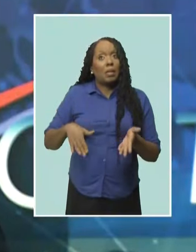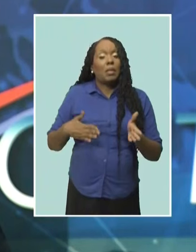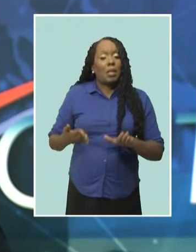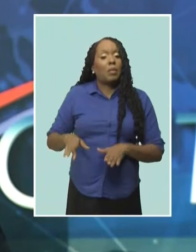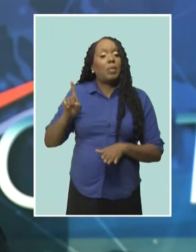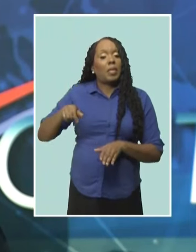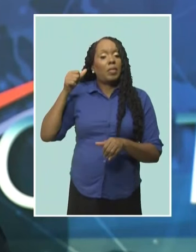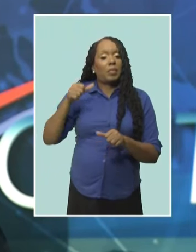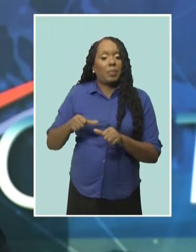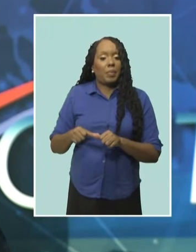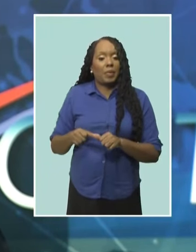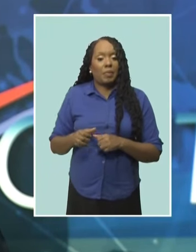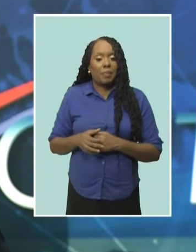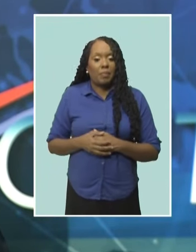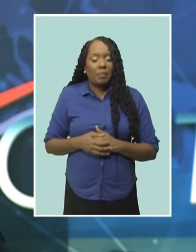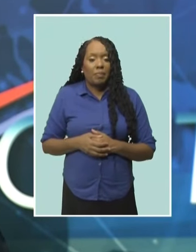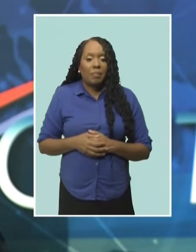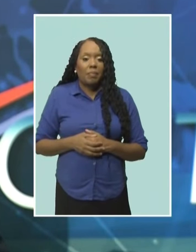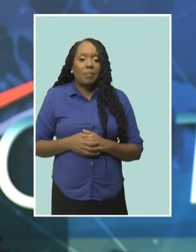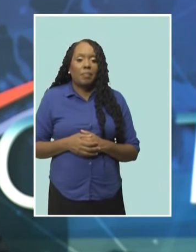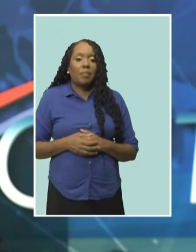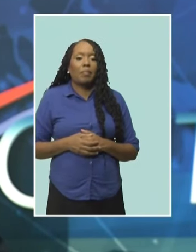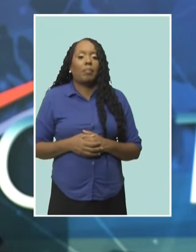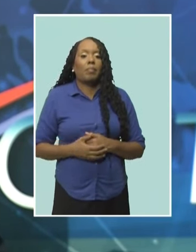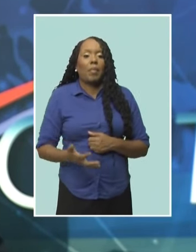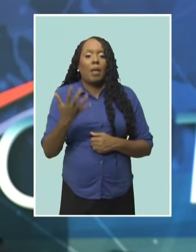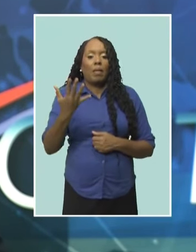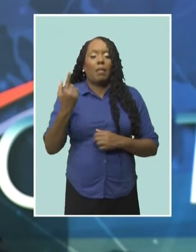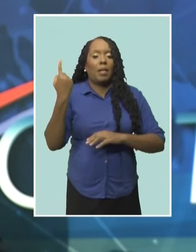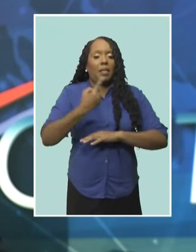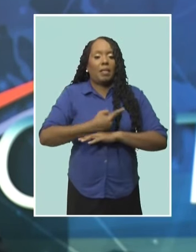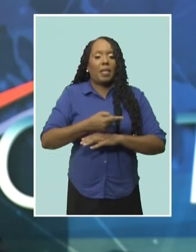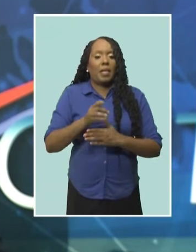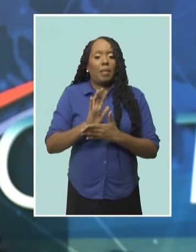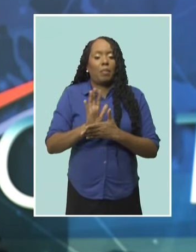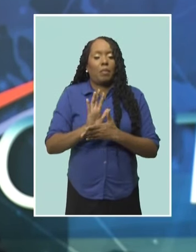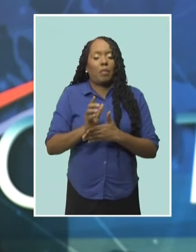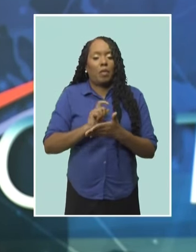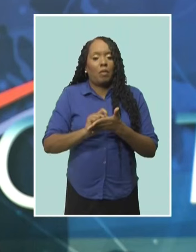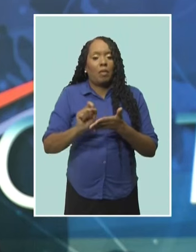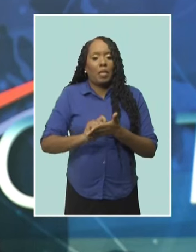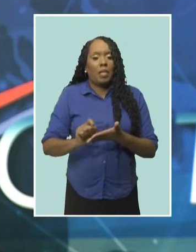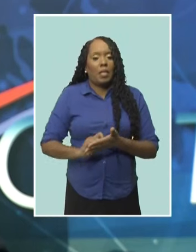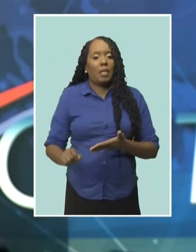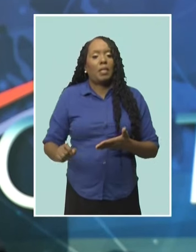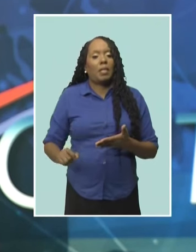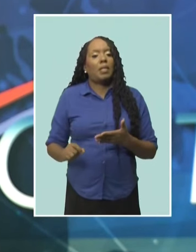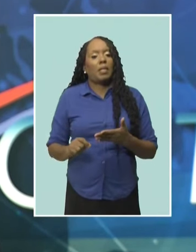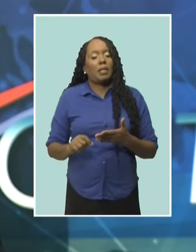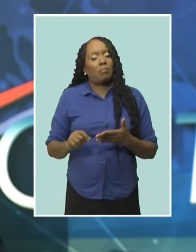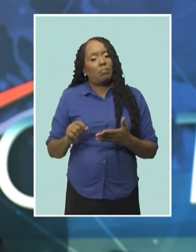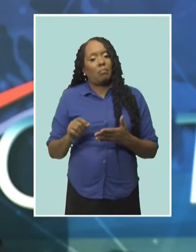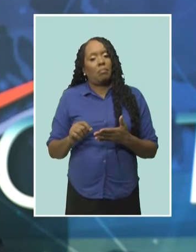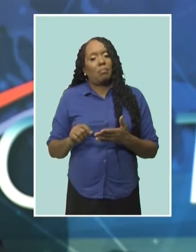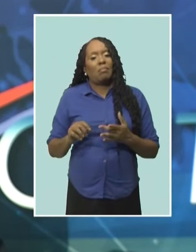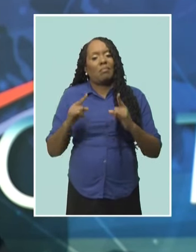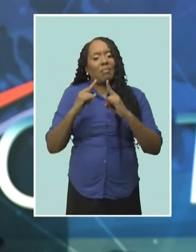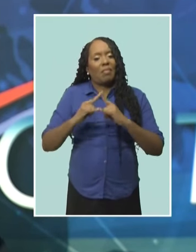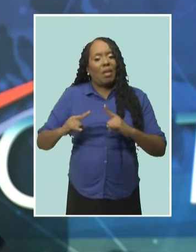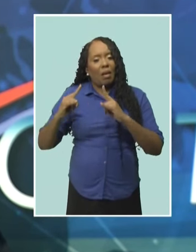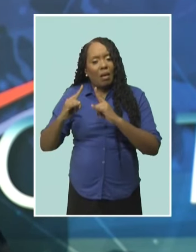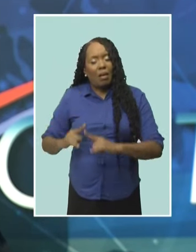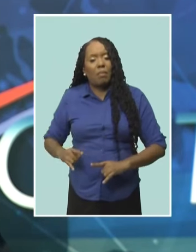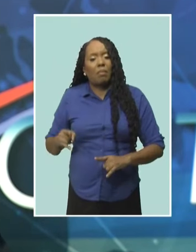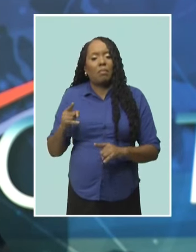A five-day film writing boot camp sponsored by the National Cultural Foundation could give local practitioners a chance for their short